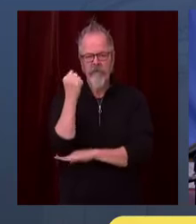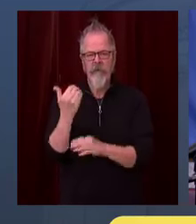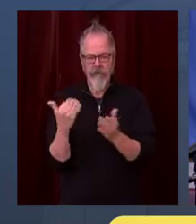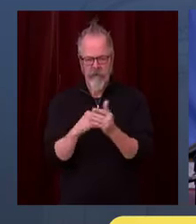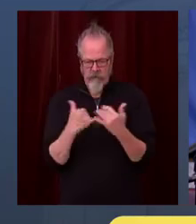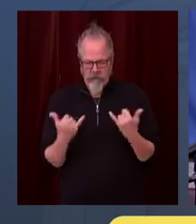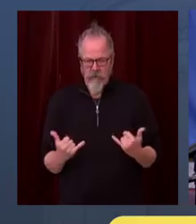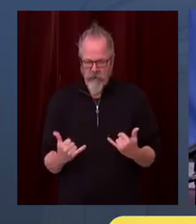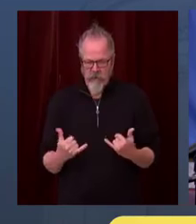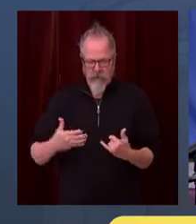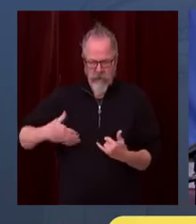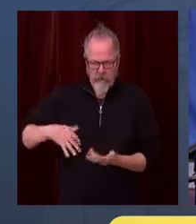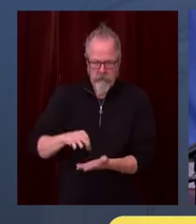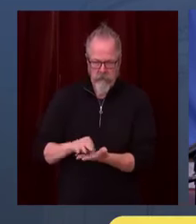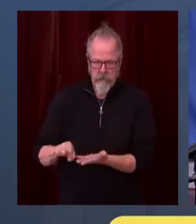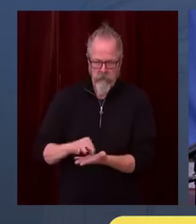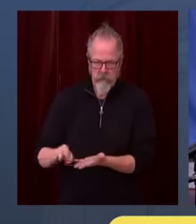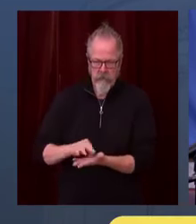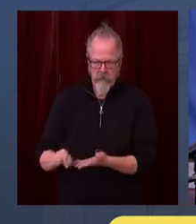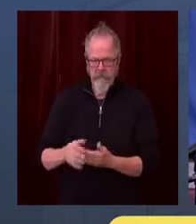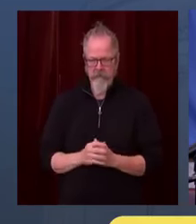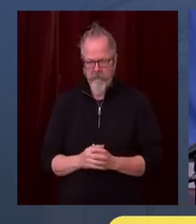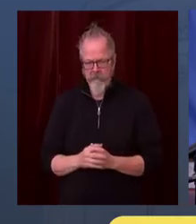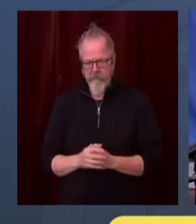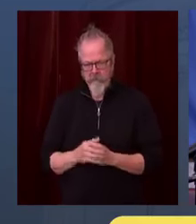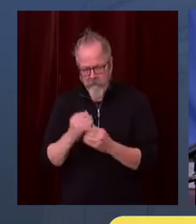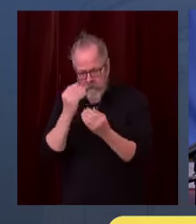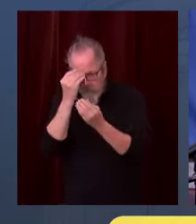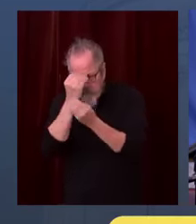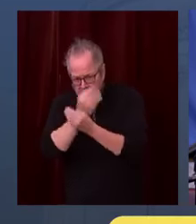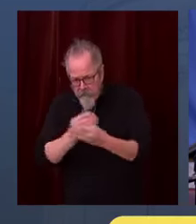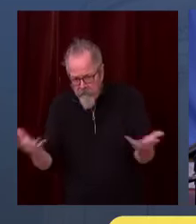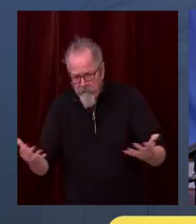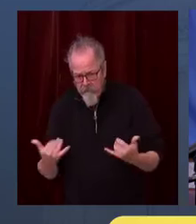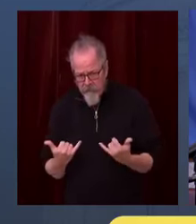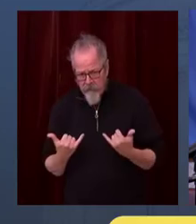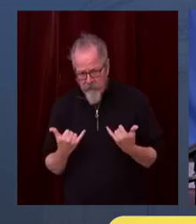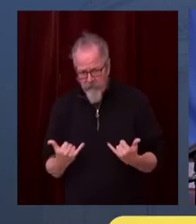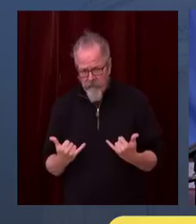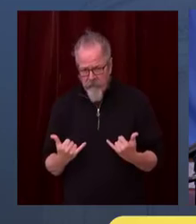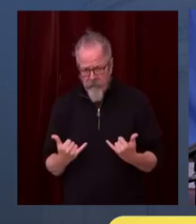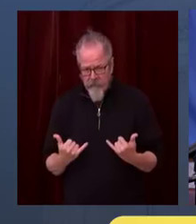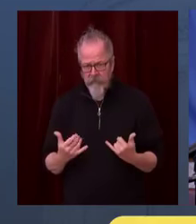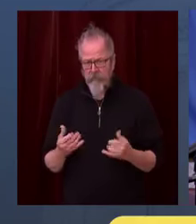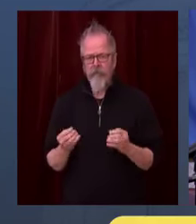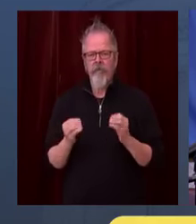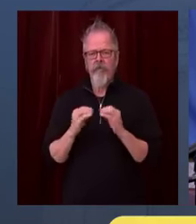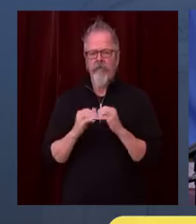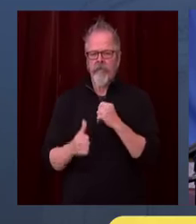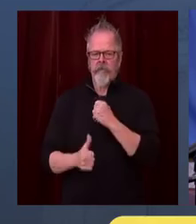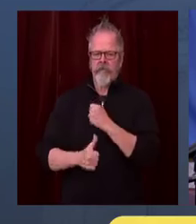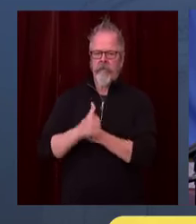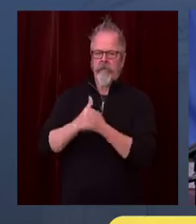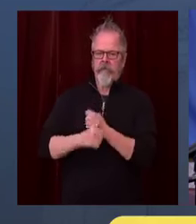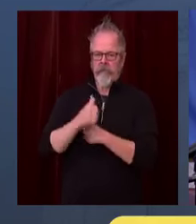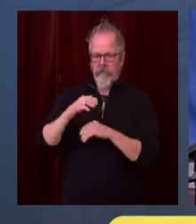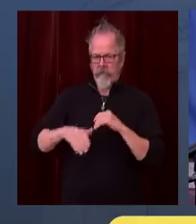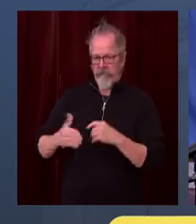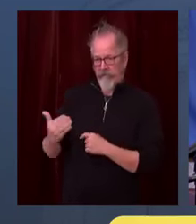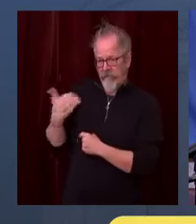dangerous position than we were in March when our first stay-at-home order was issued.